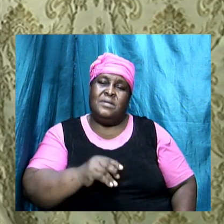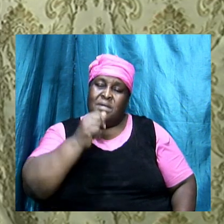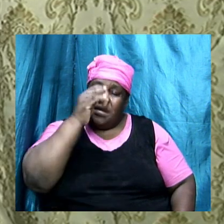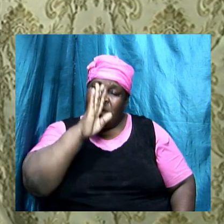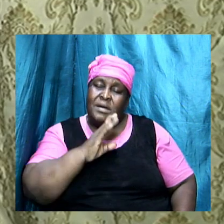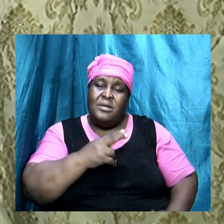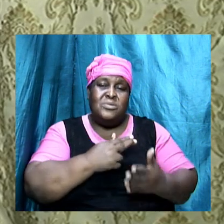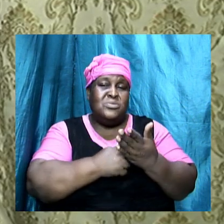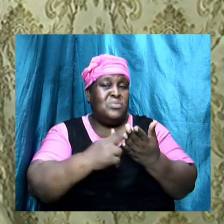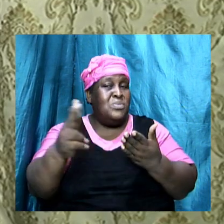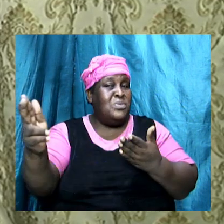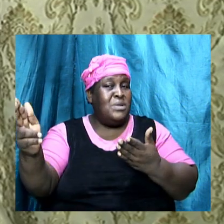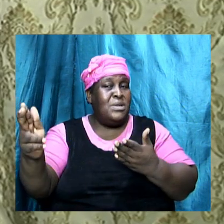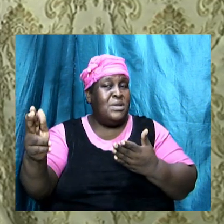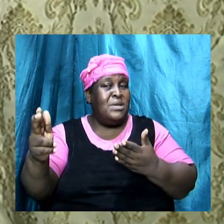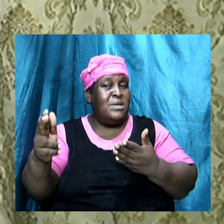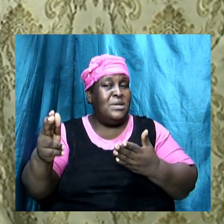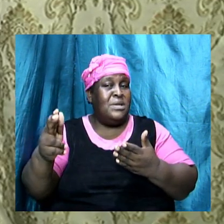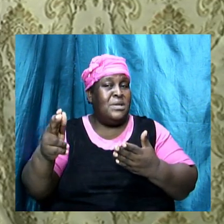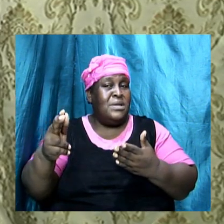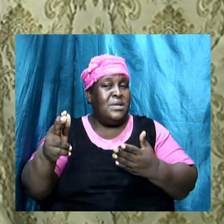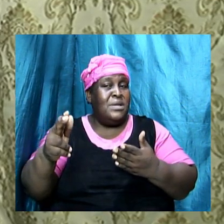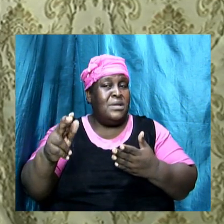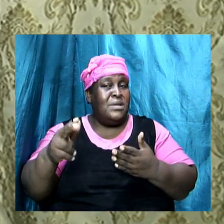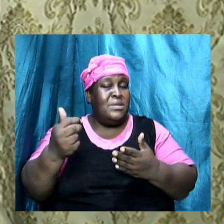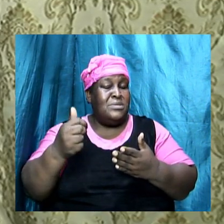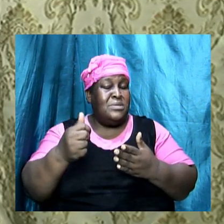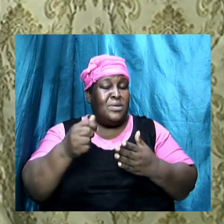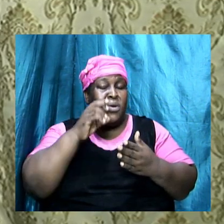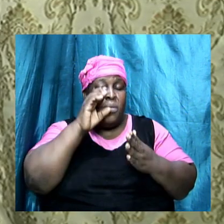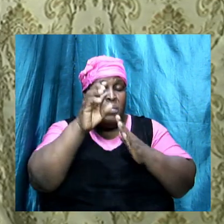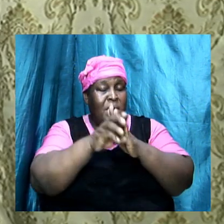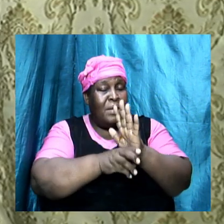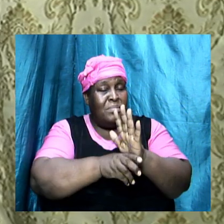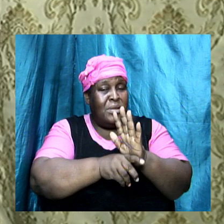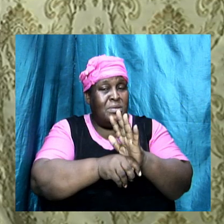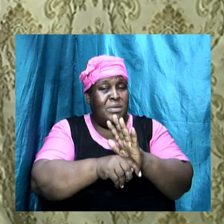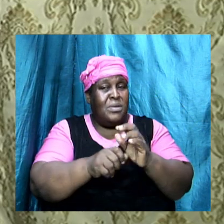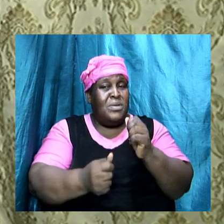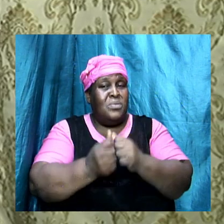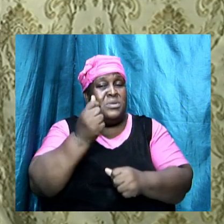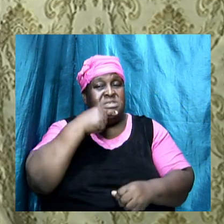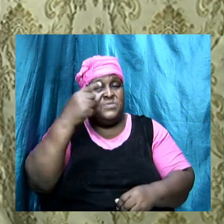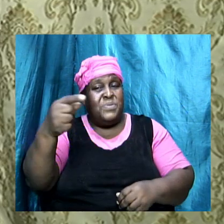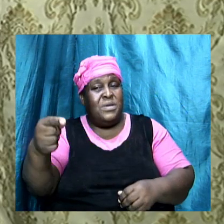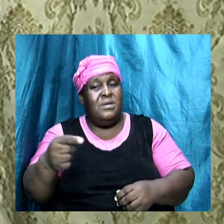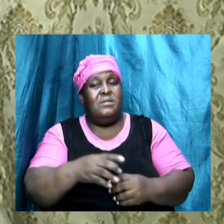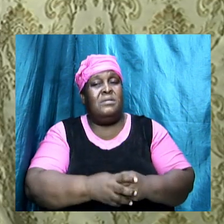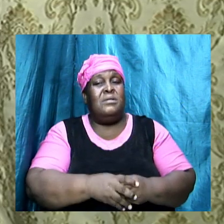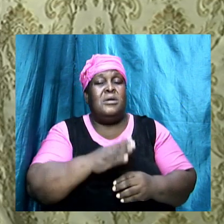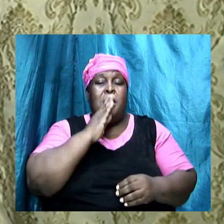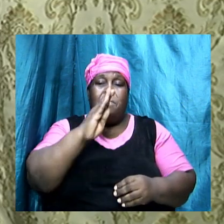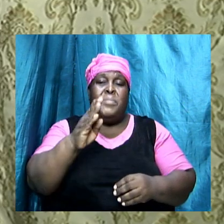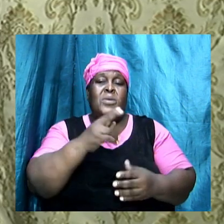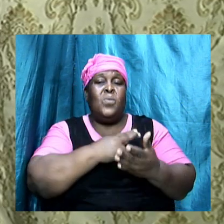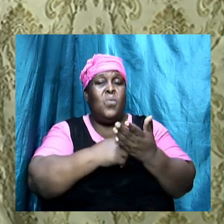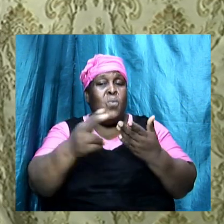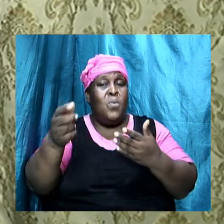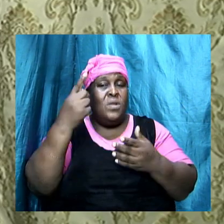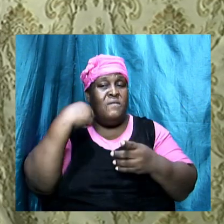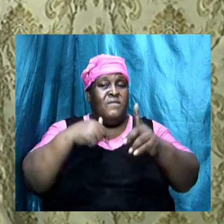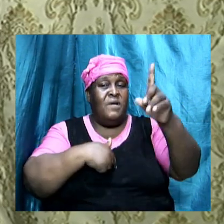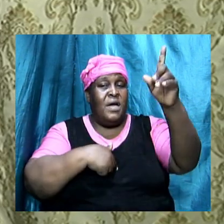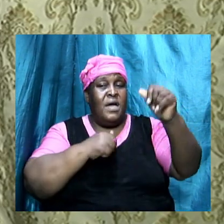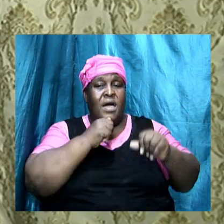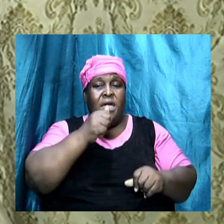God is holy hence the commandment which we talked about further earlier on in the lesson be holy for I